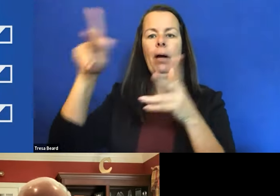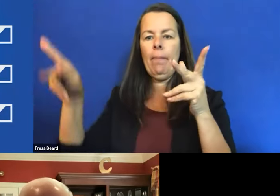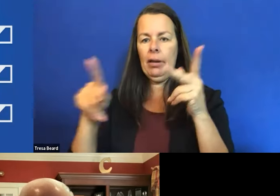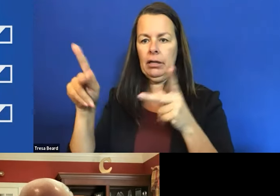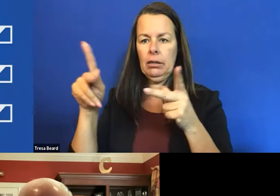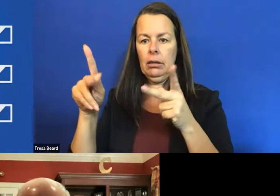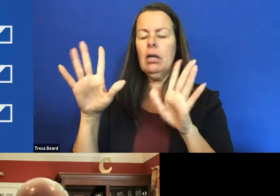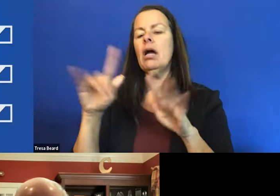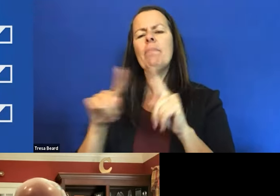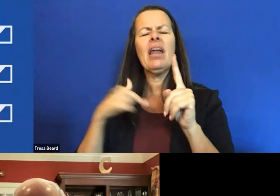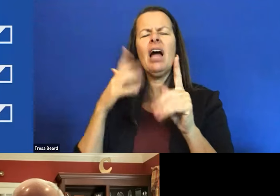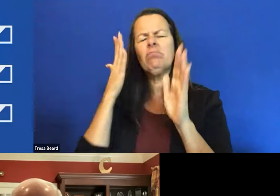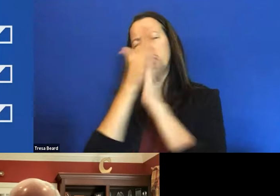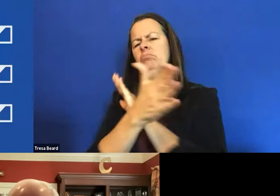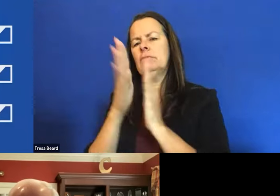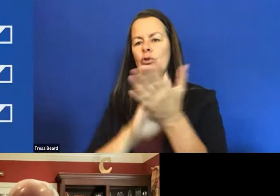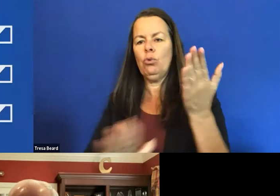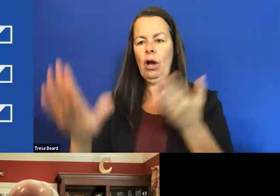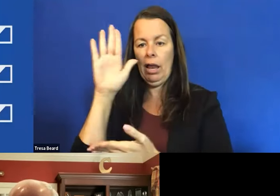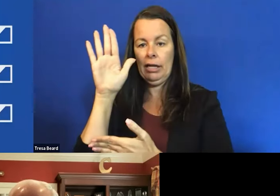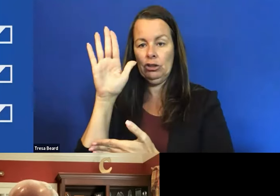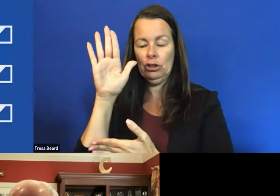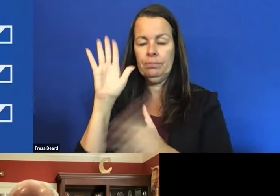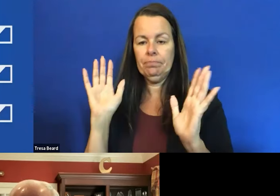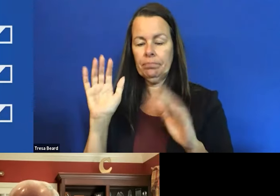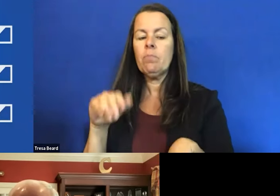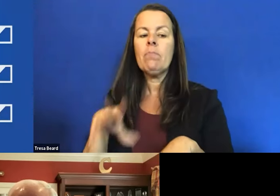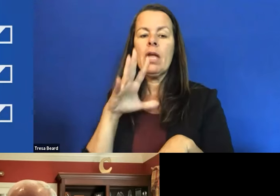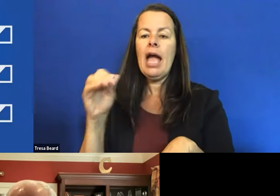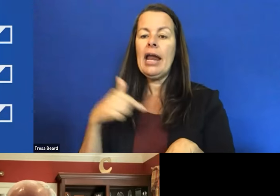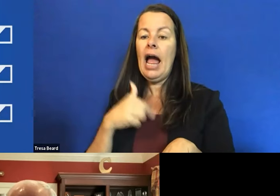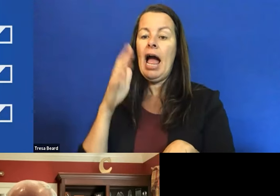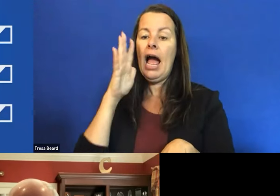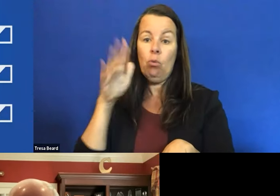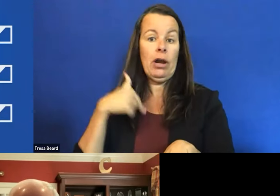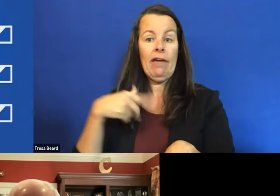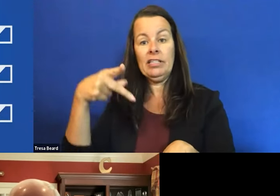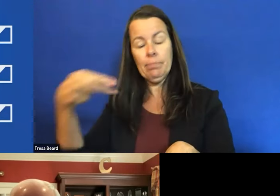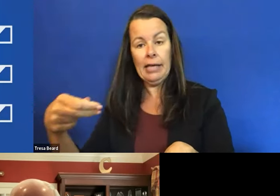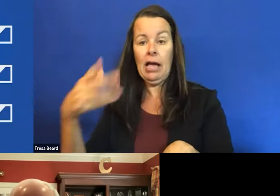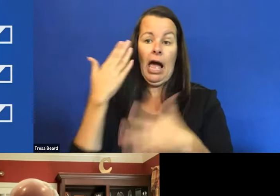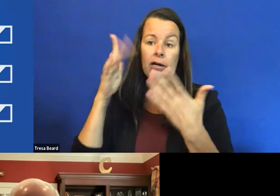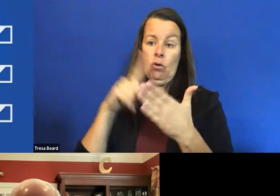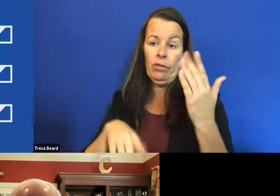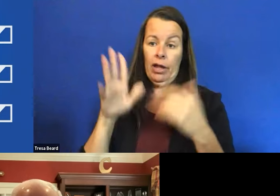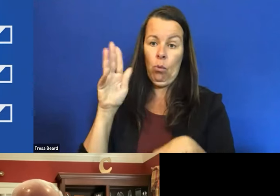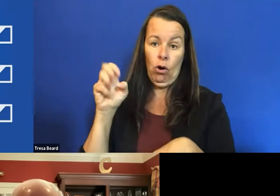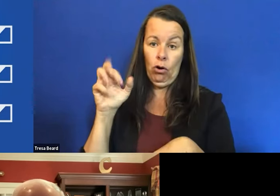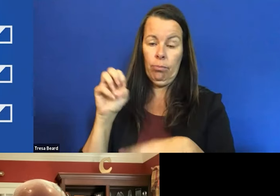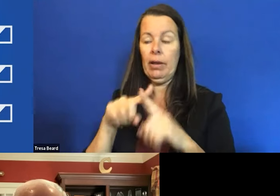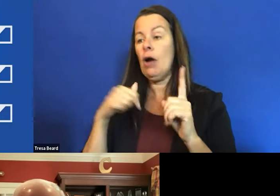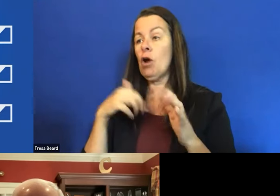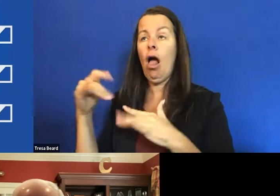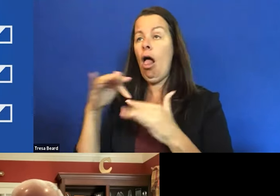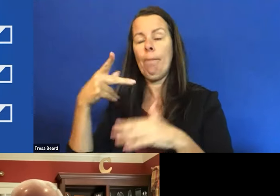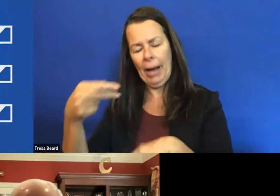but I went away to college and, um, you know, I would have these passing out spells. I didn't know what they were, but I'd have these passing